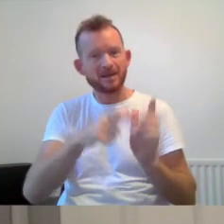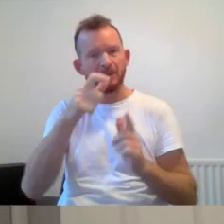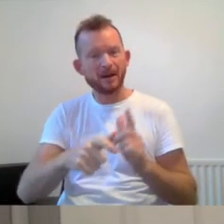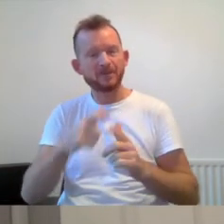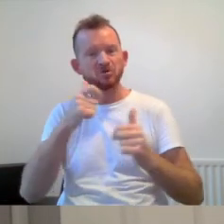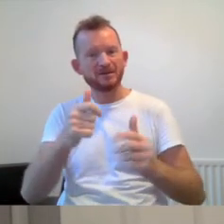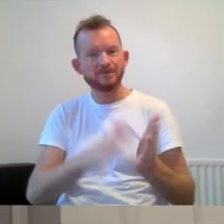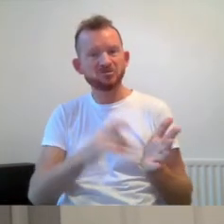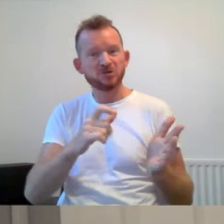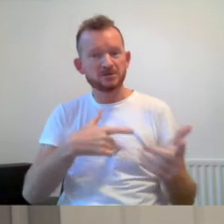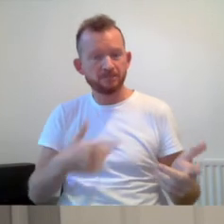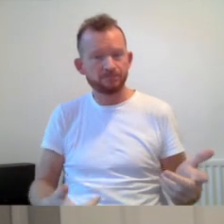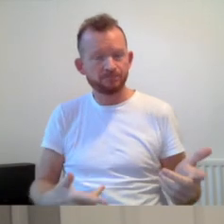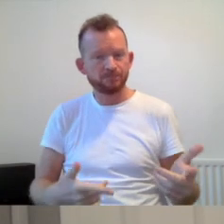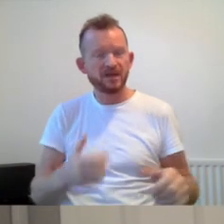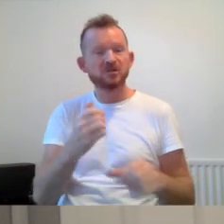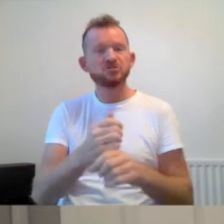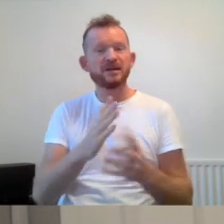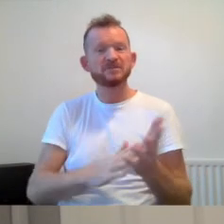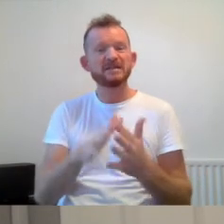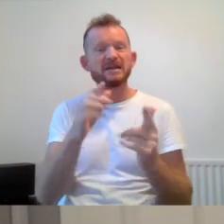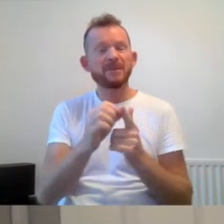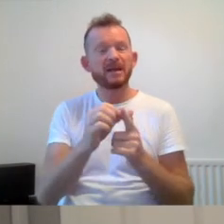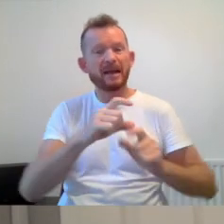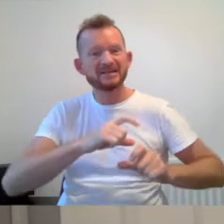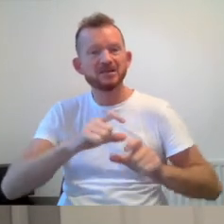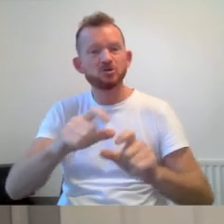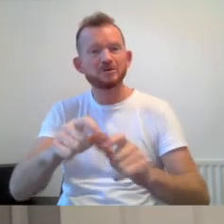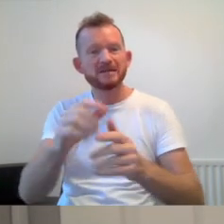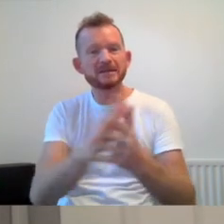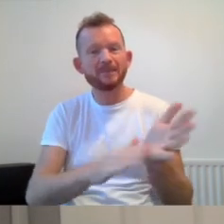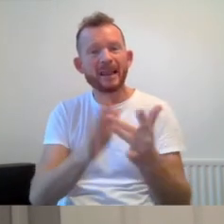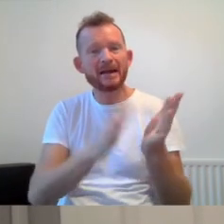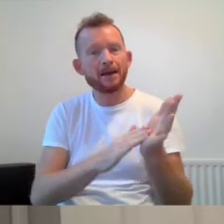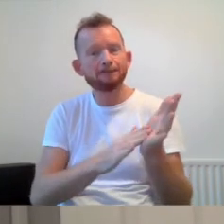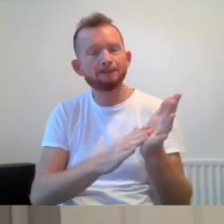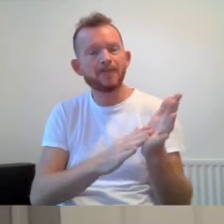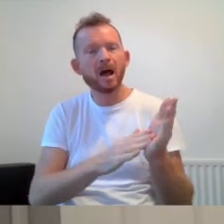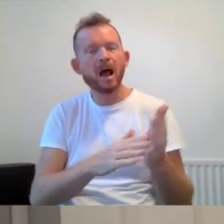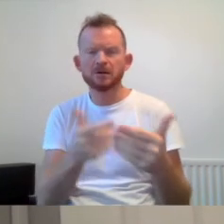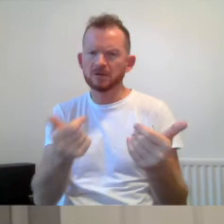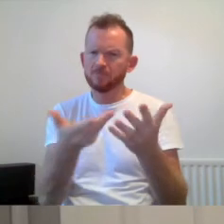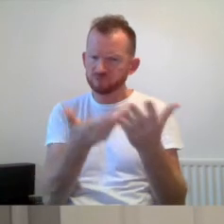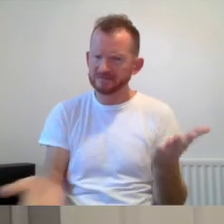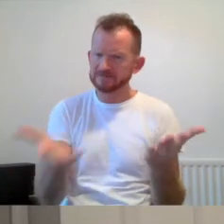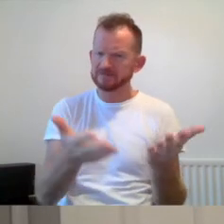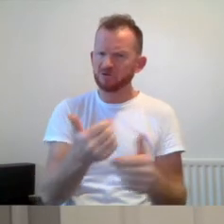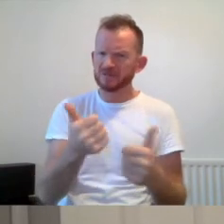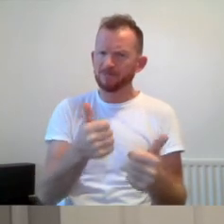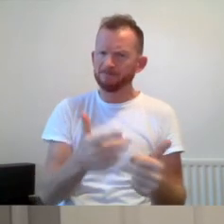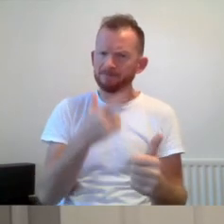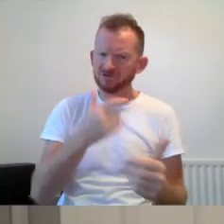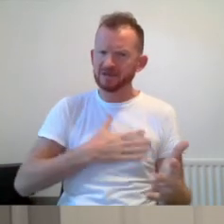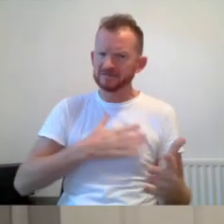GMCDP has continued into the millennium and still has a presence in Greater Manchester today. Recently, we have